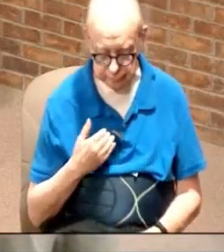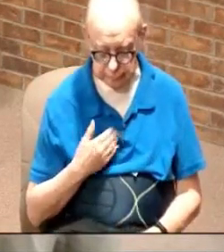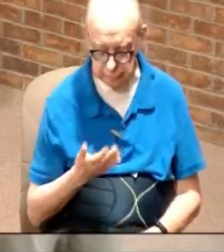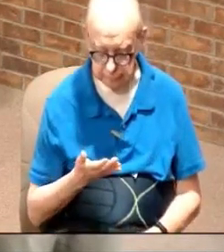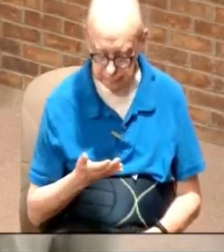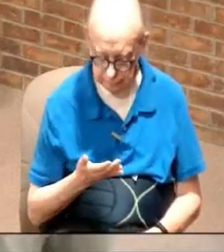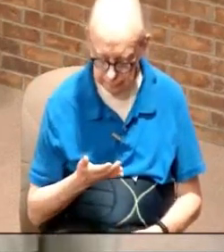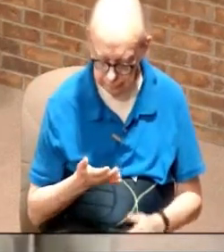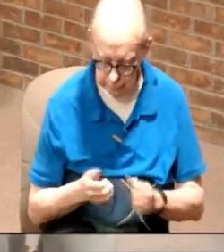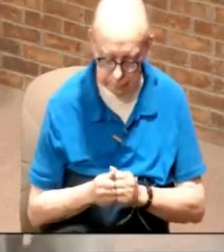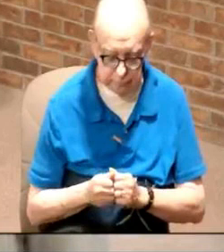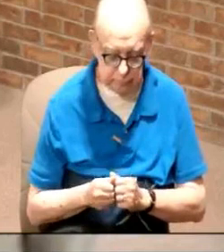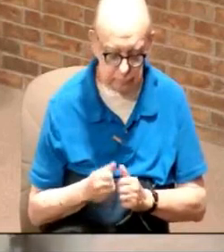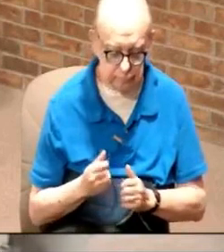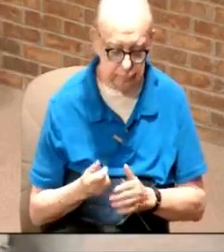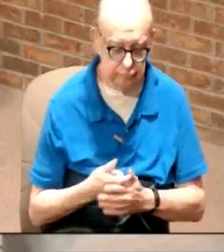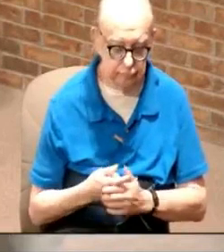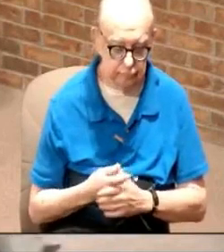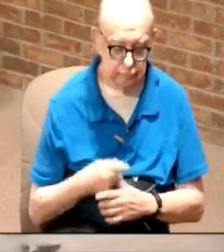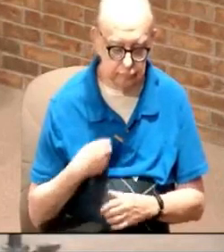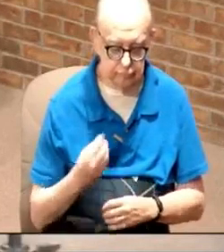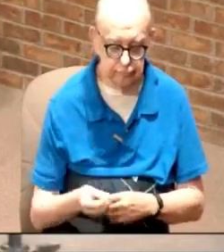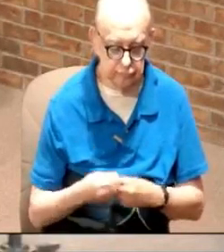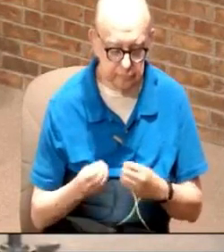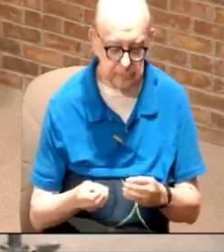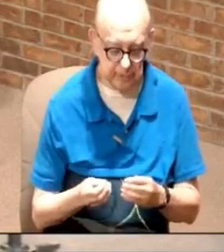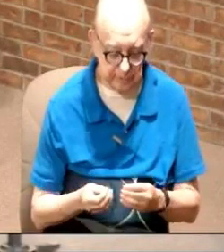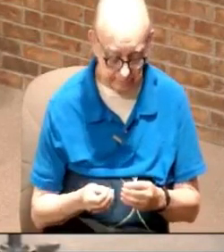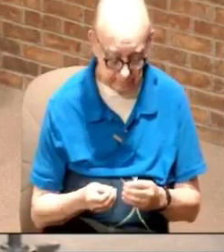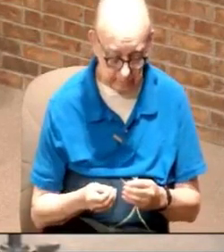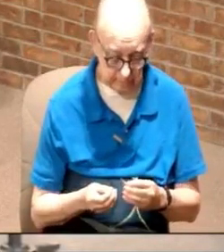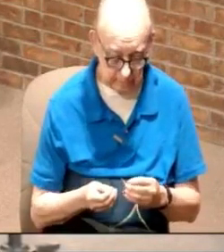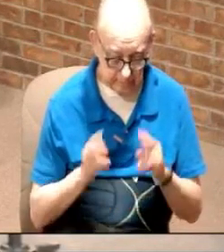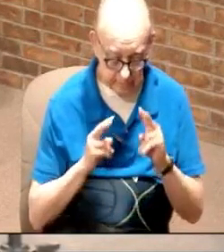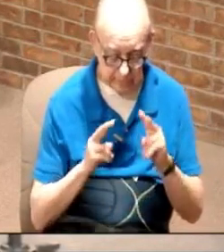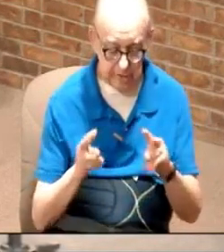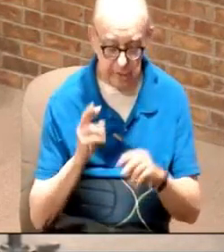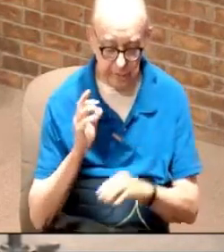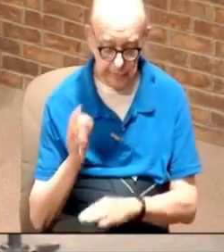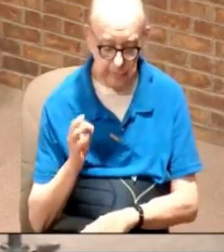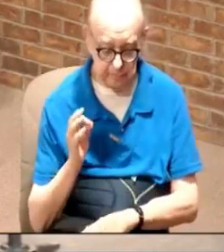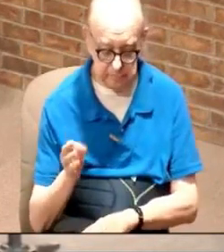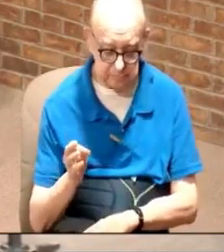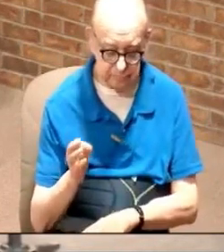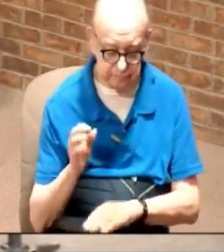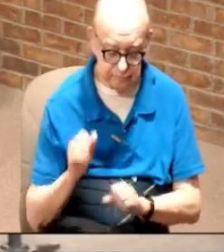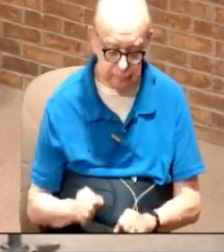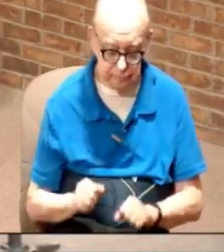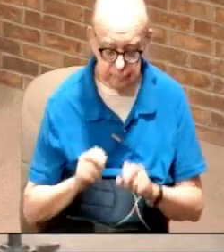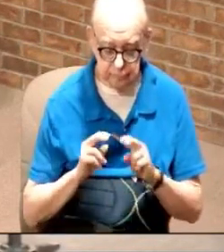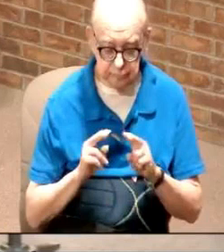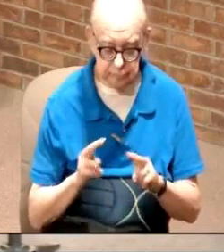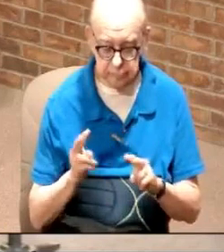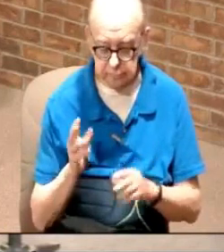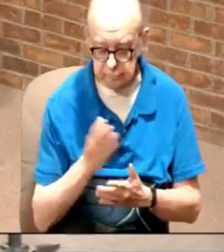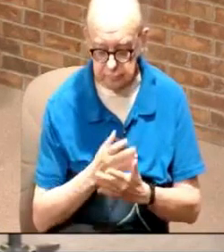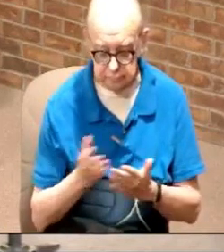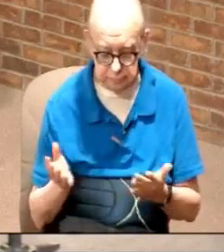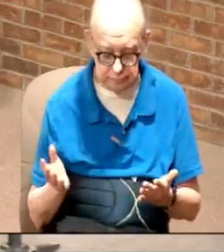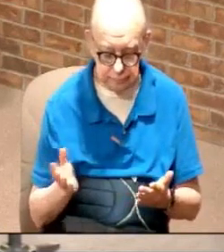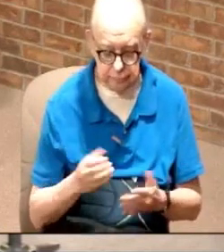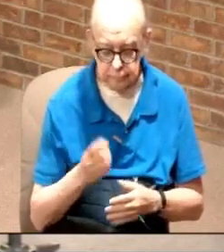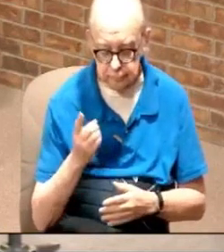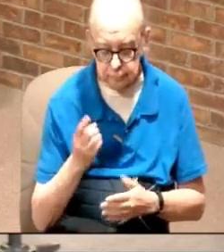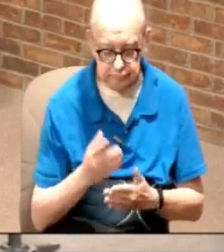within us, it gives us insight. It gives us ability to see things and